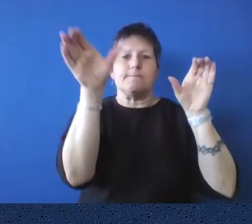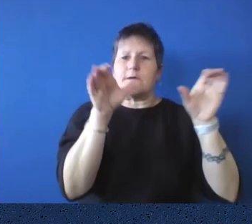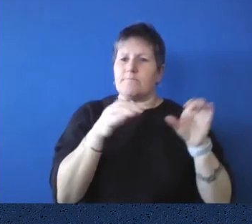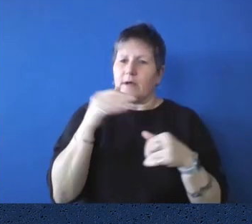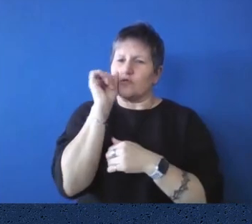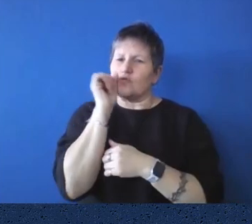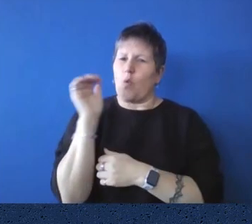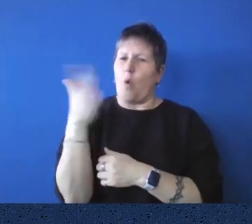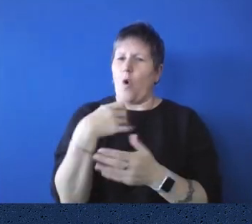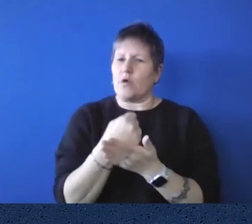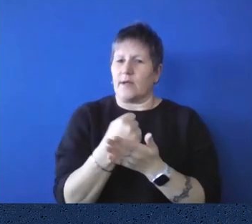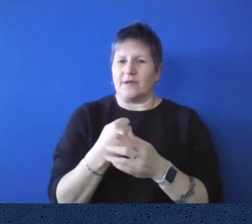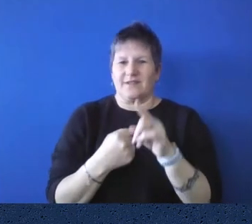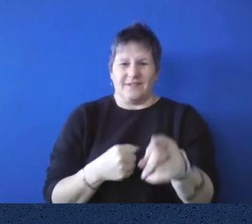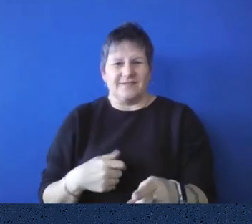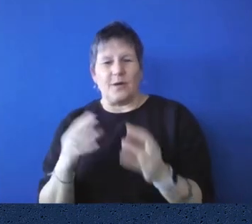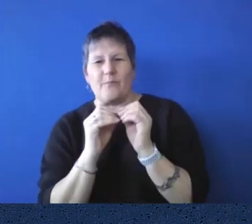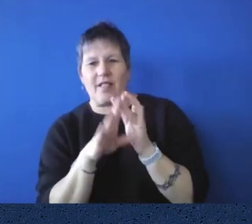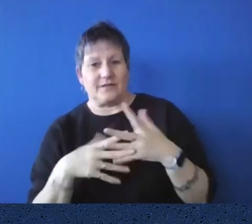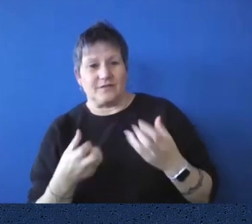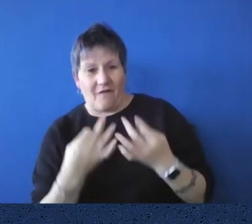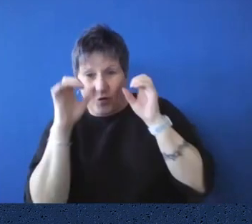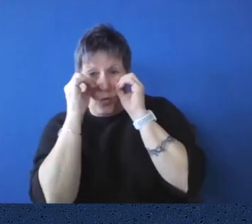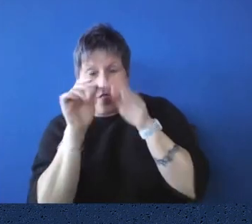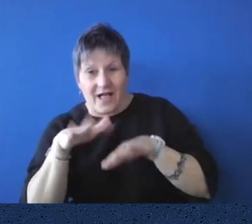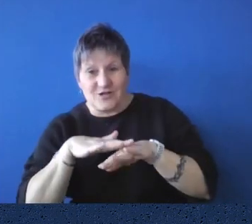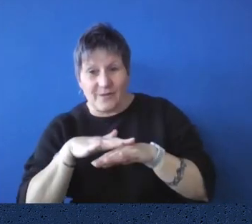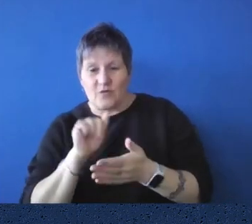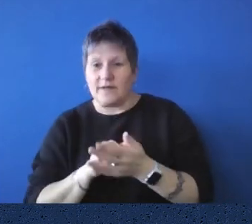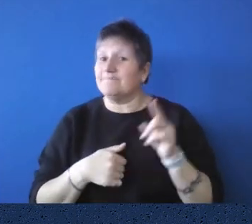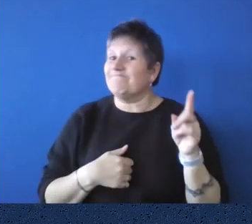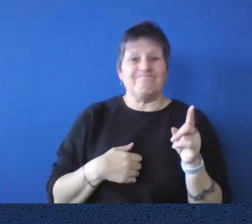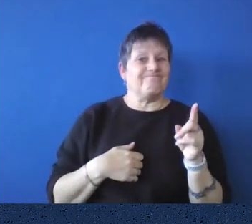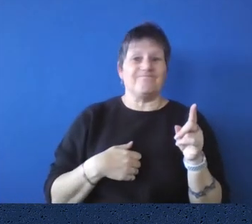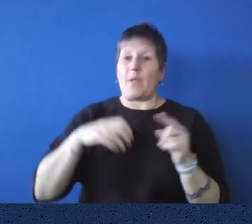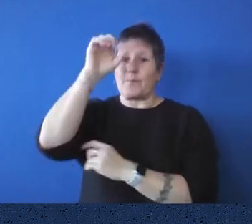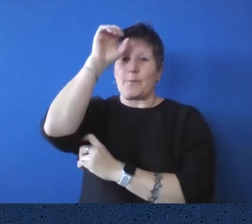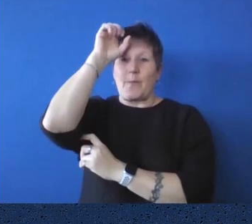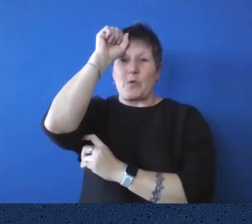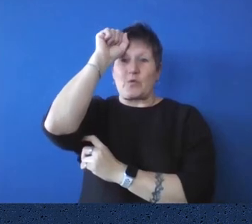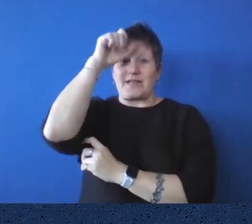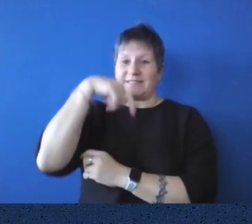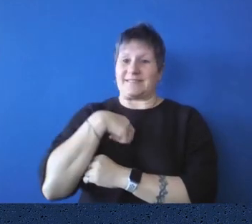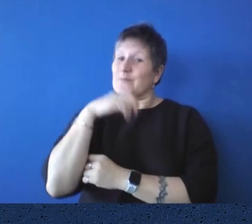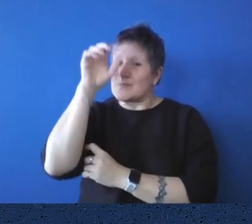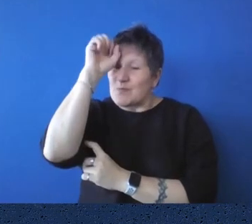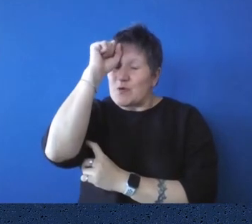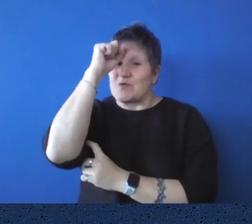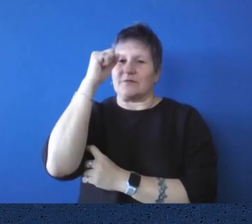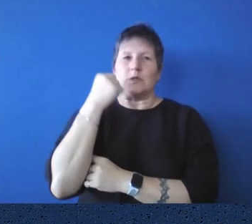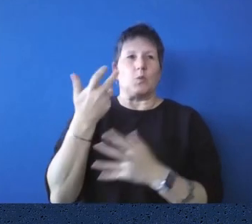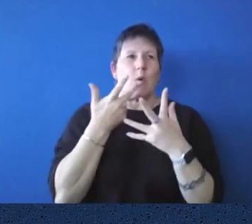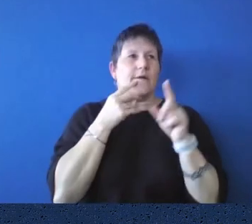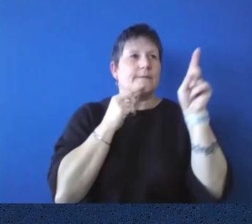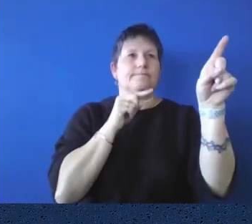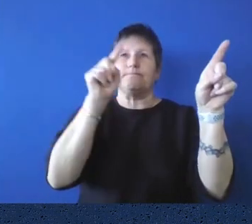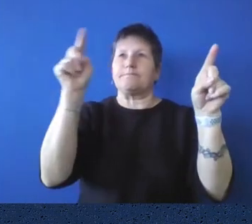There's no, no Google to help them out. No, no, it was memory relying on your memory and relying on what was